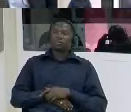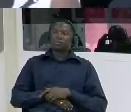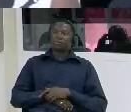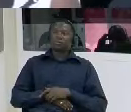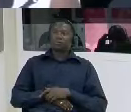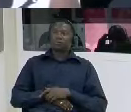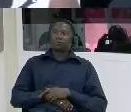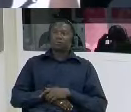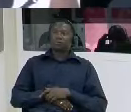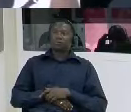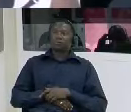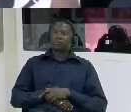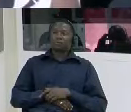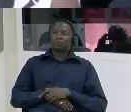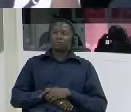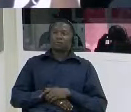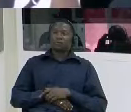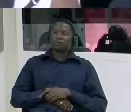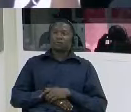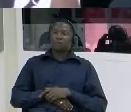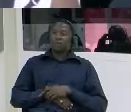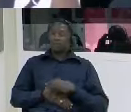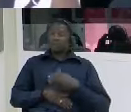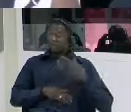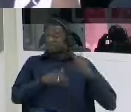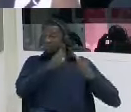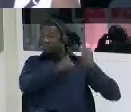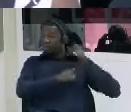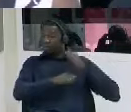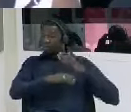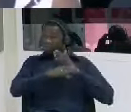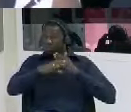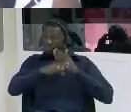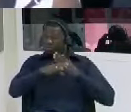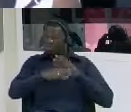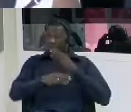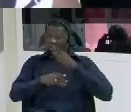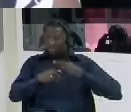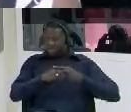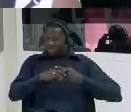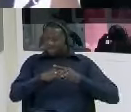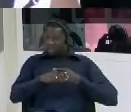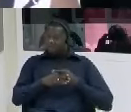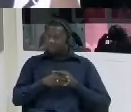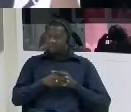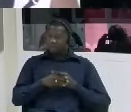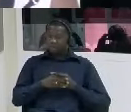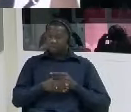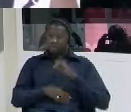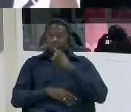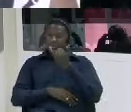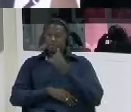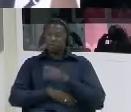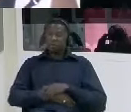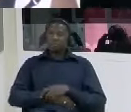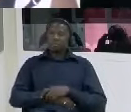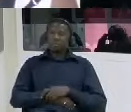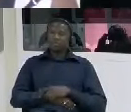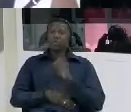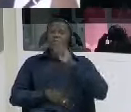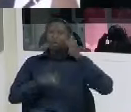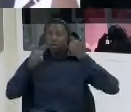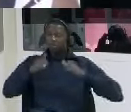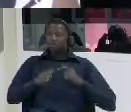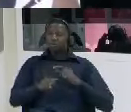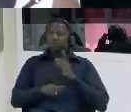his back was cut with a knife yes and what happened um when that